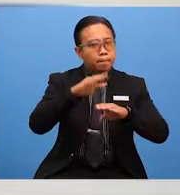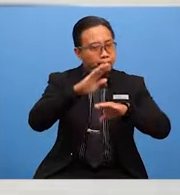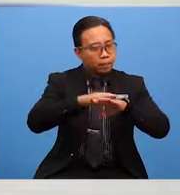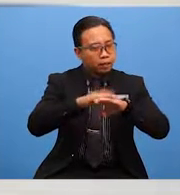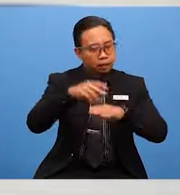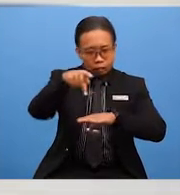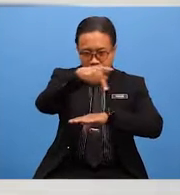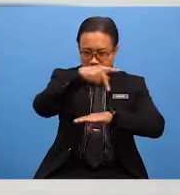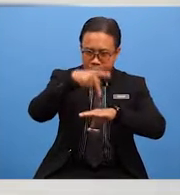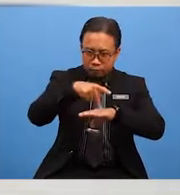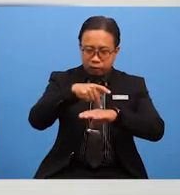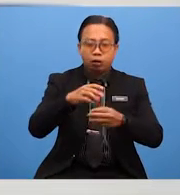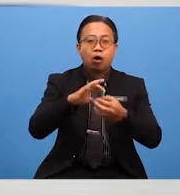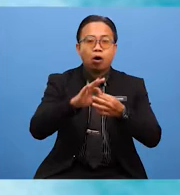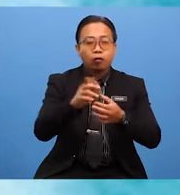of the report.